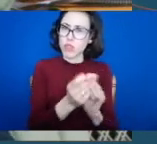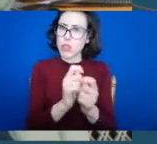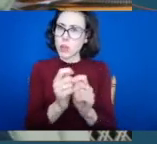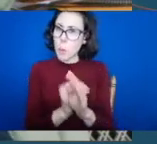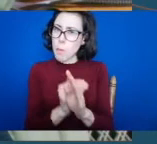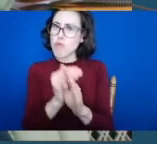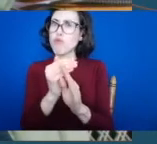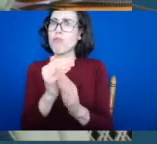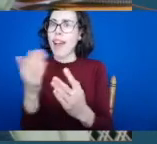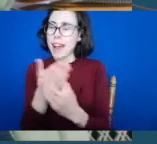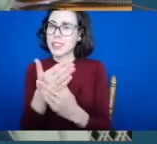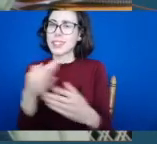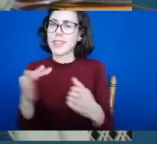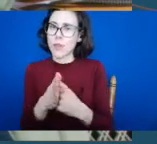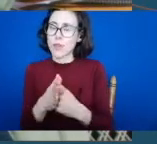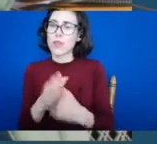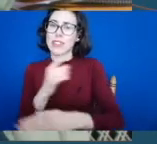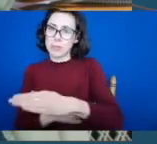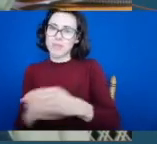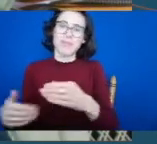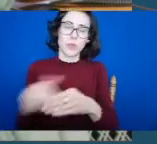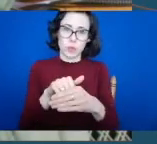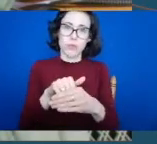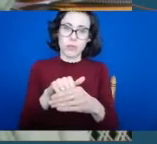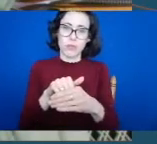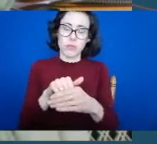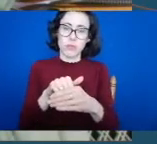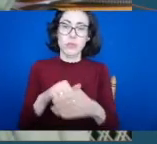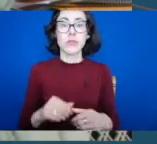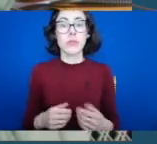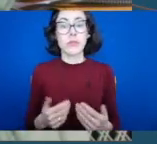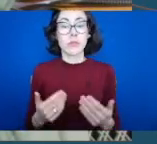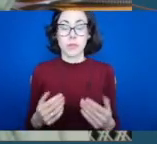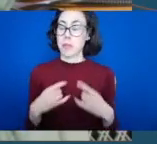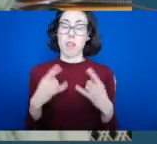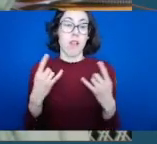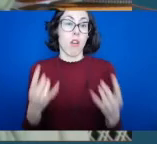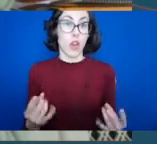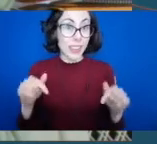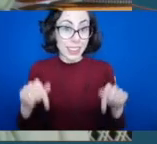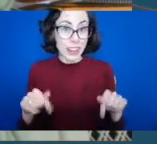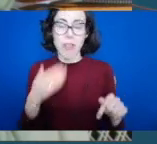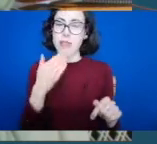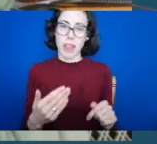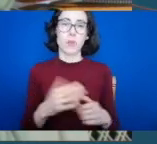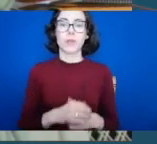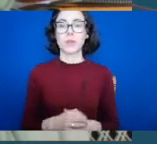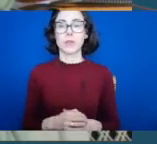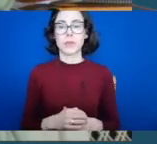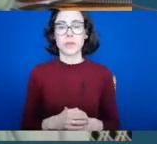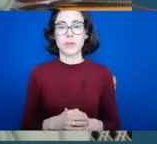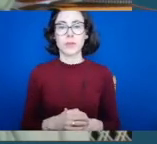participation over the coming years ahead. So, I said, honoured to be here and thanks again. Okay. Talking